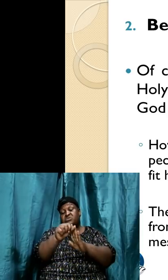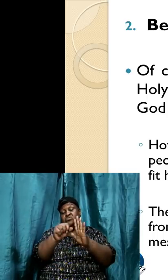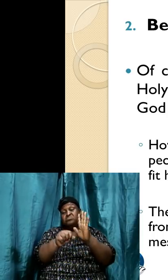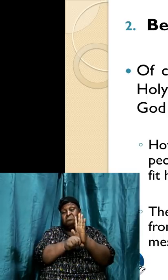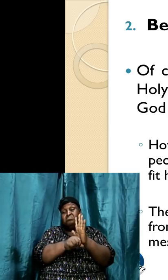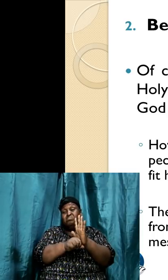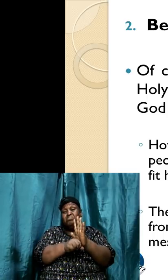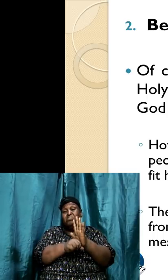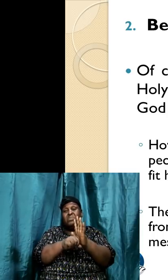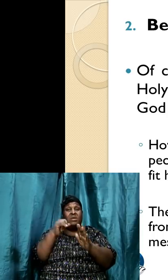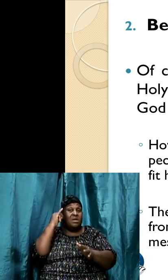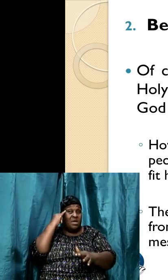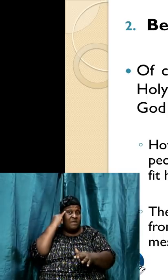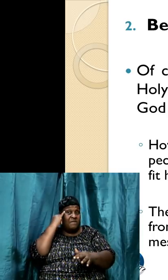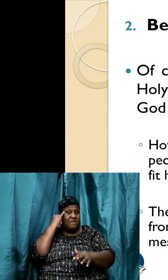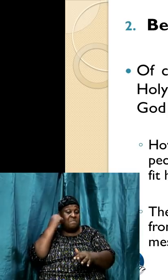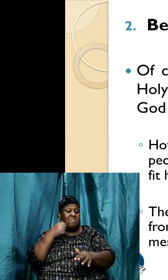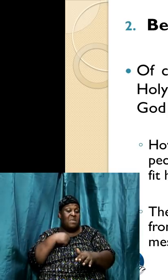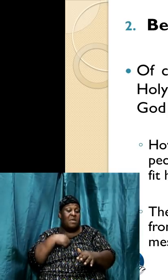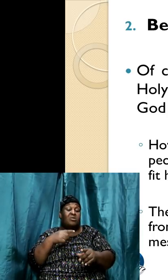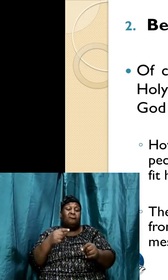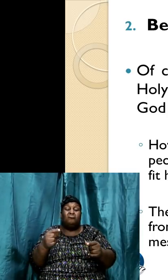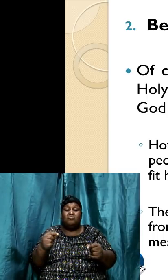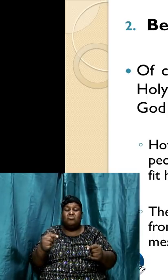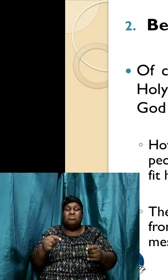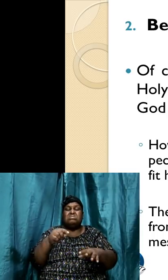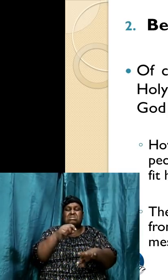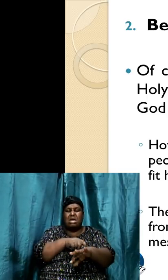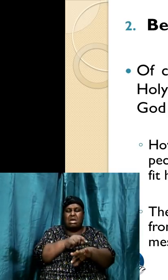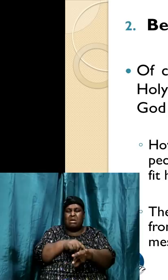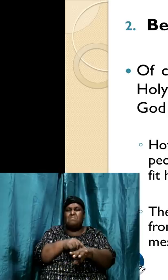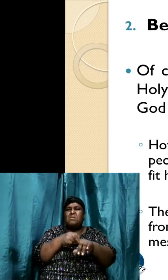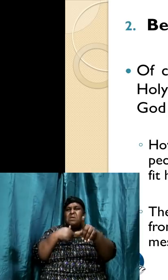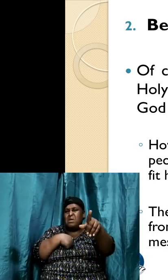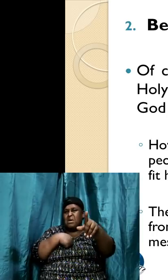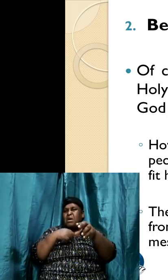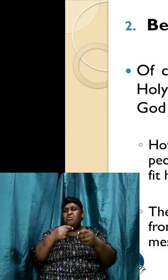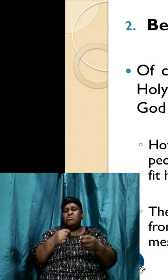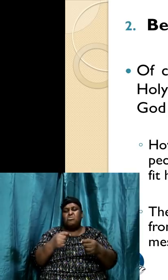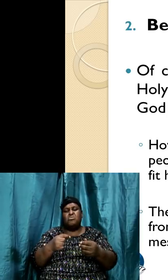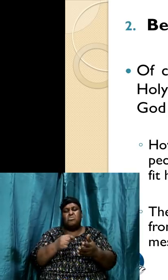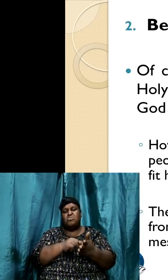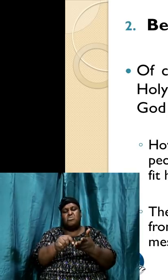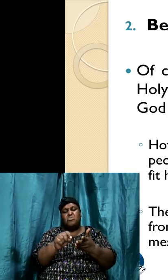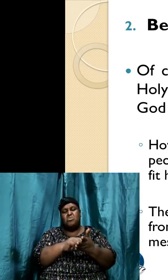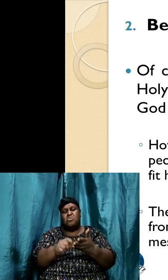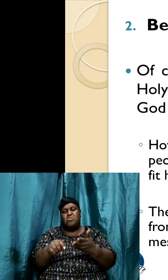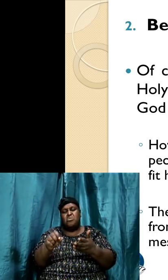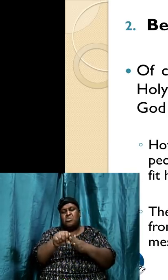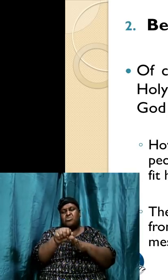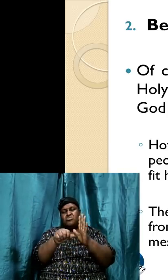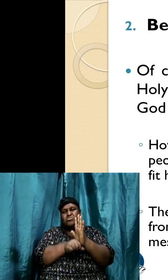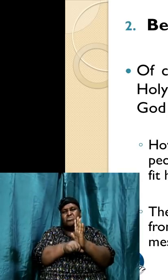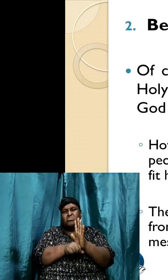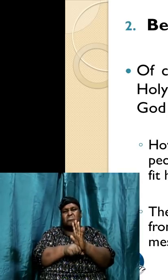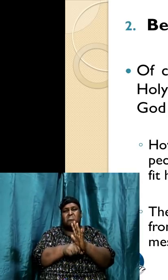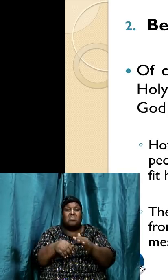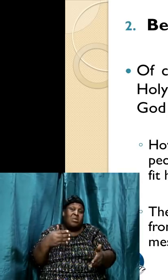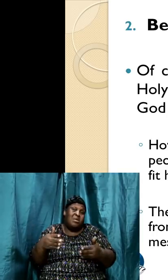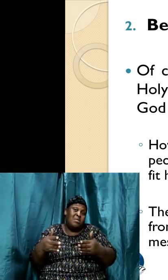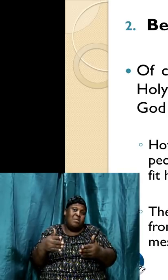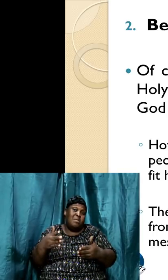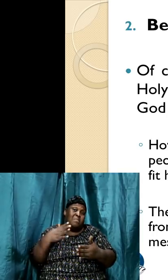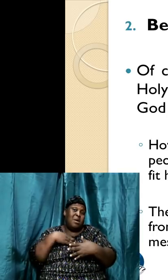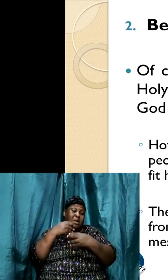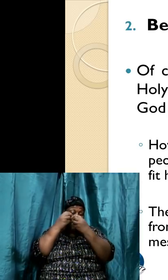But if I was living in the time where I was supposed to write scripture and it was written today, probably my information